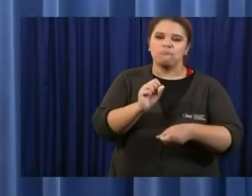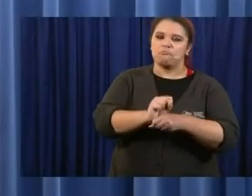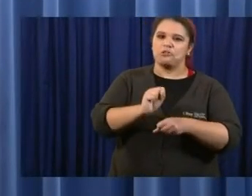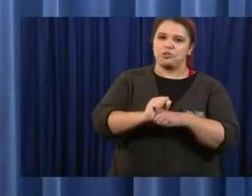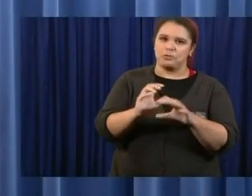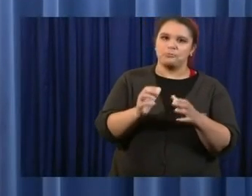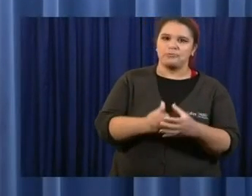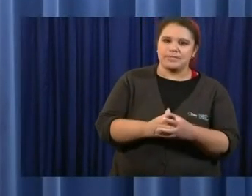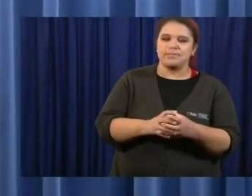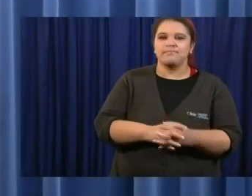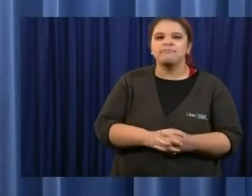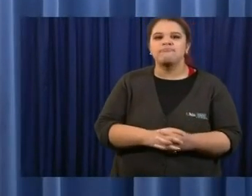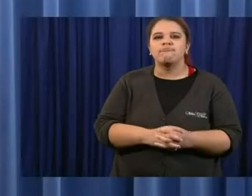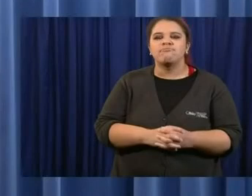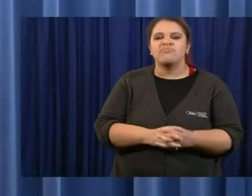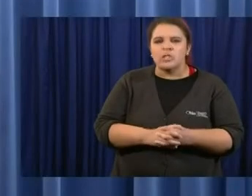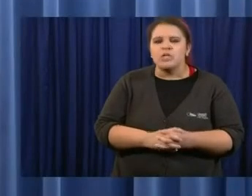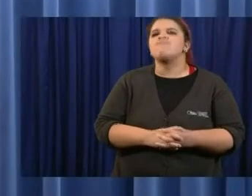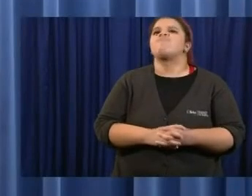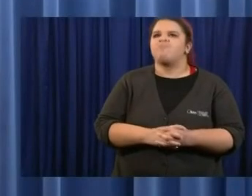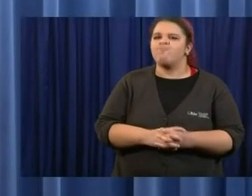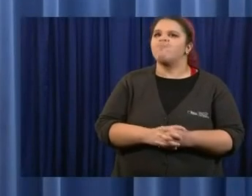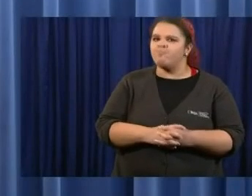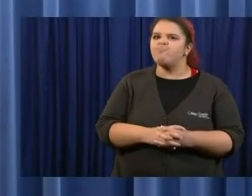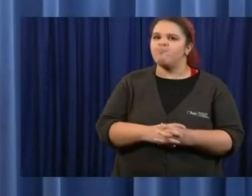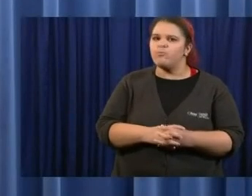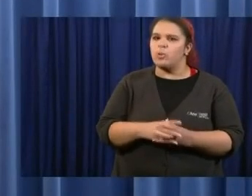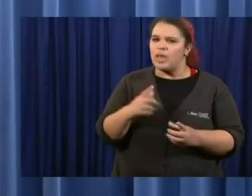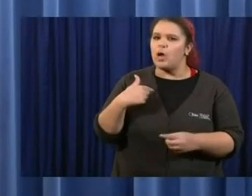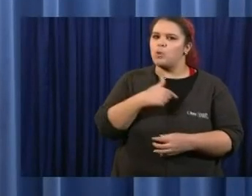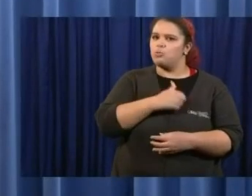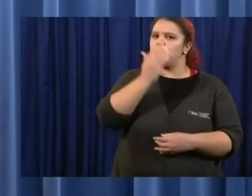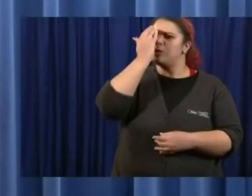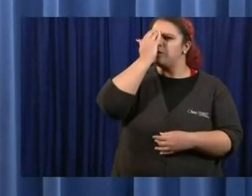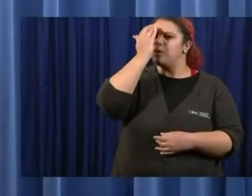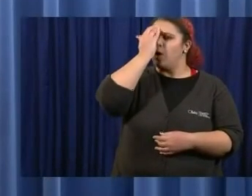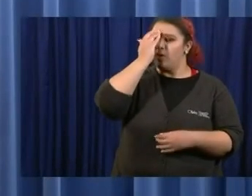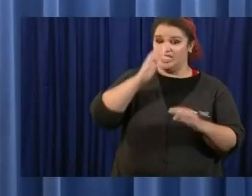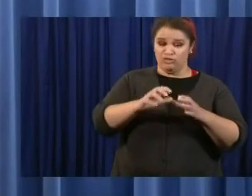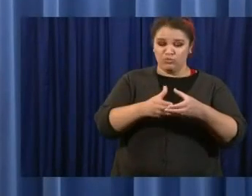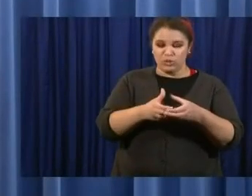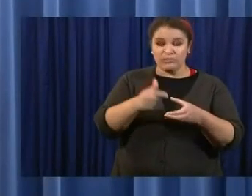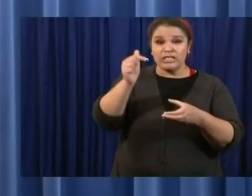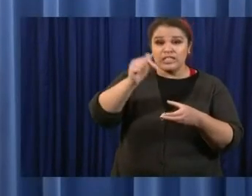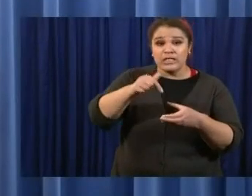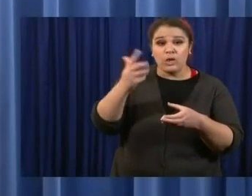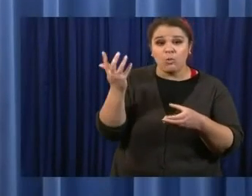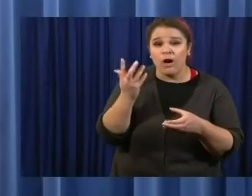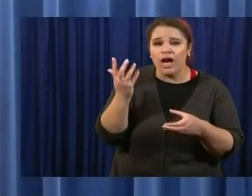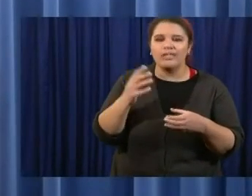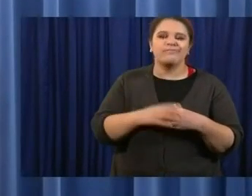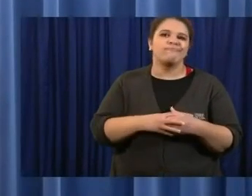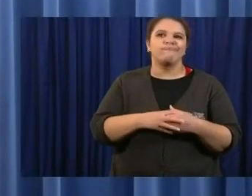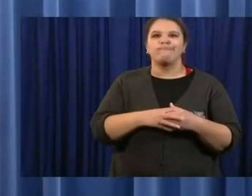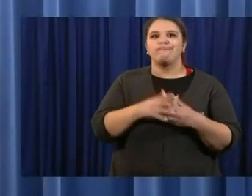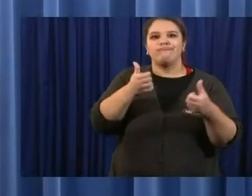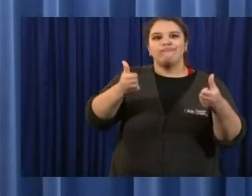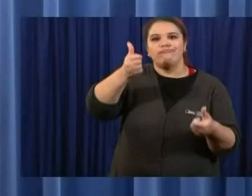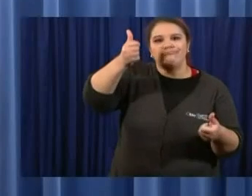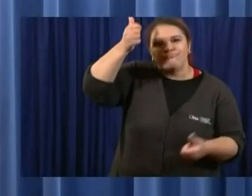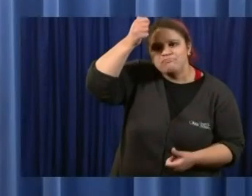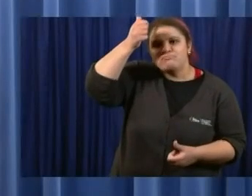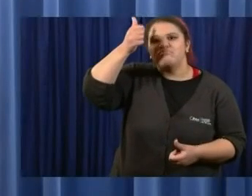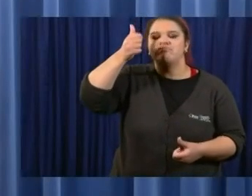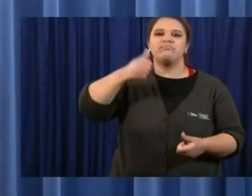that there are a lot of executives in the working groups of large hairstyle chains and restaurants, um, restaurant owners.